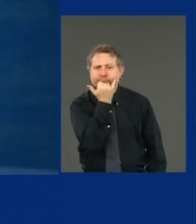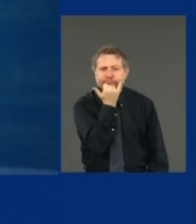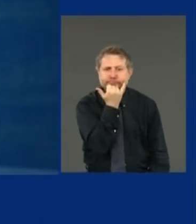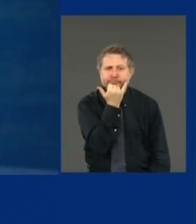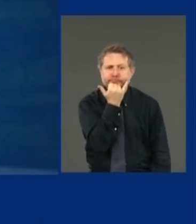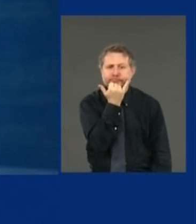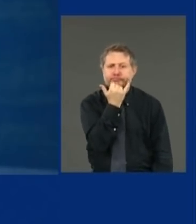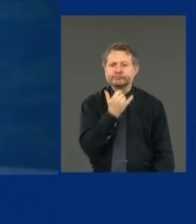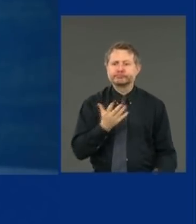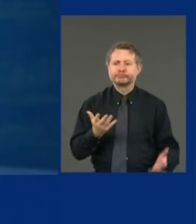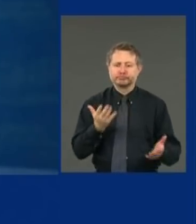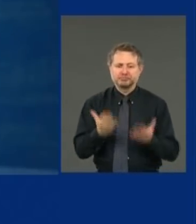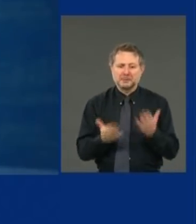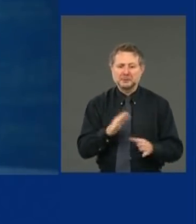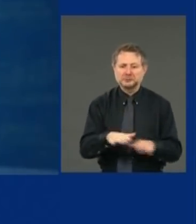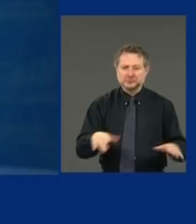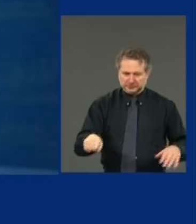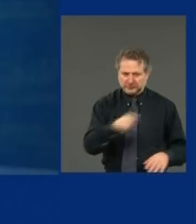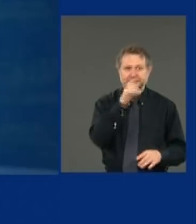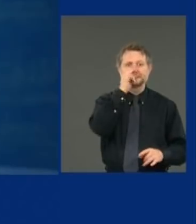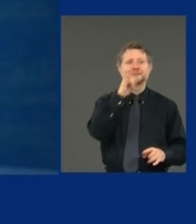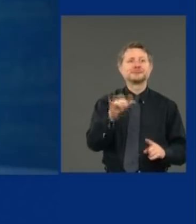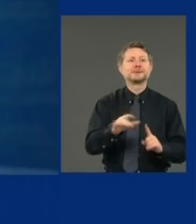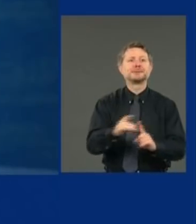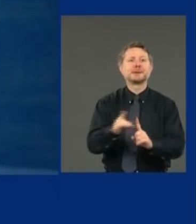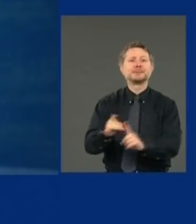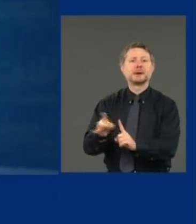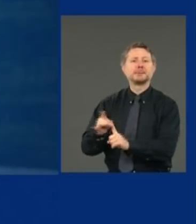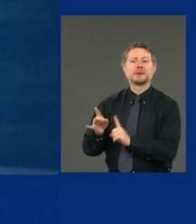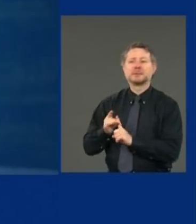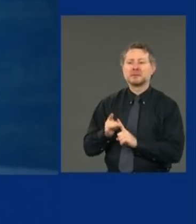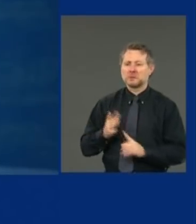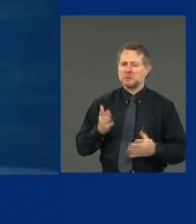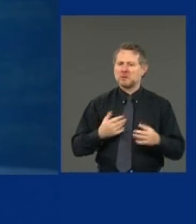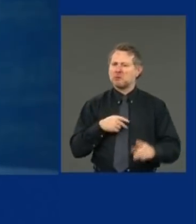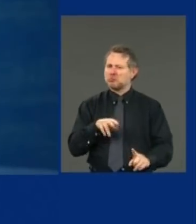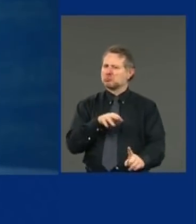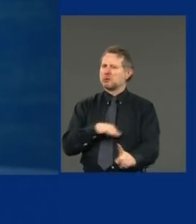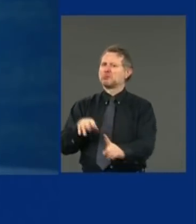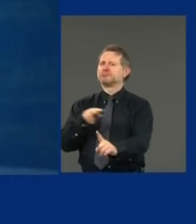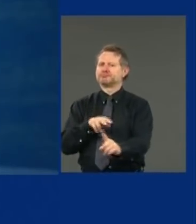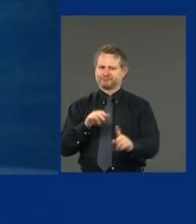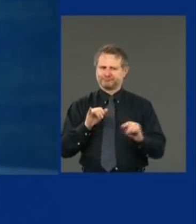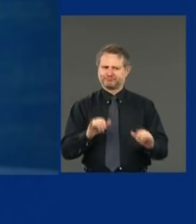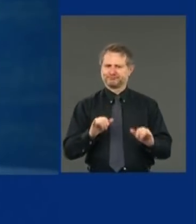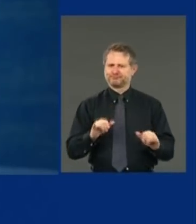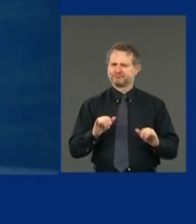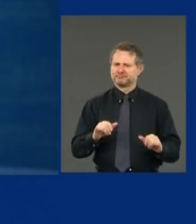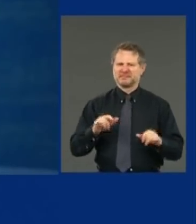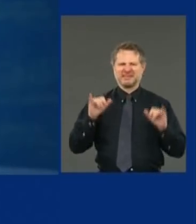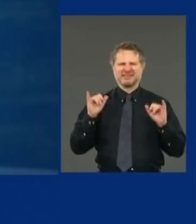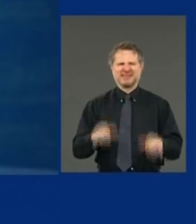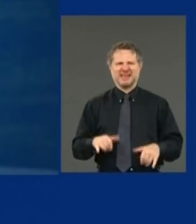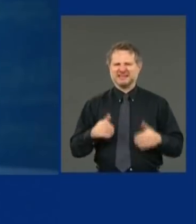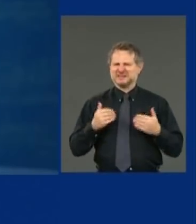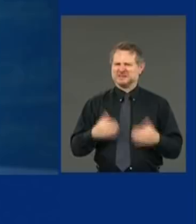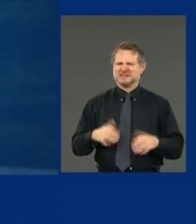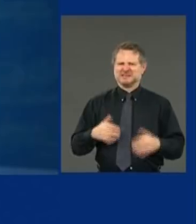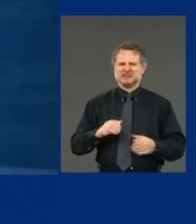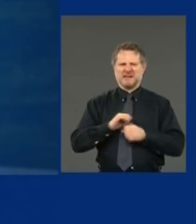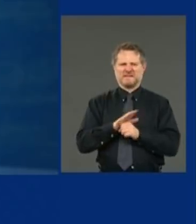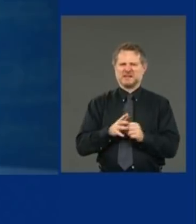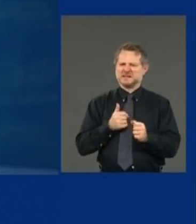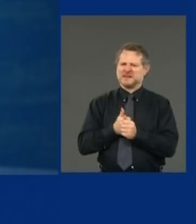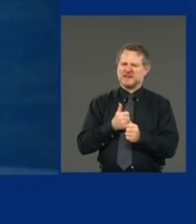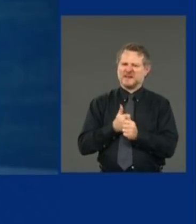that children aren't affected. And we're watching carefully this inflammatory syndrome that is starting